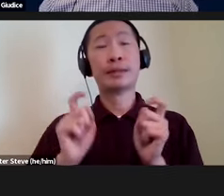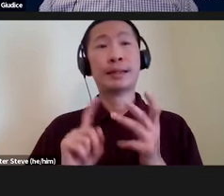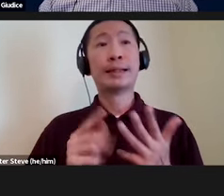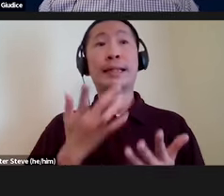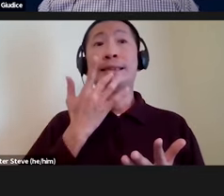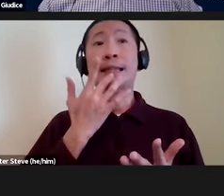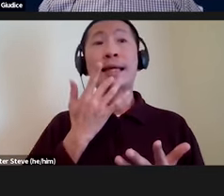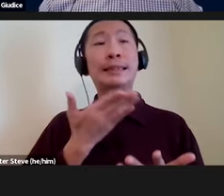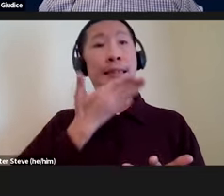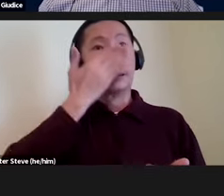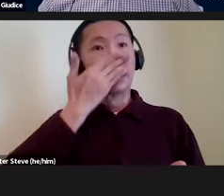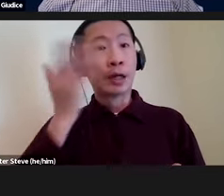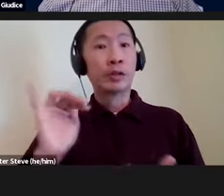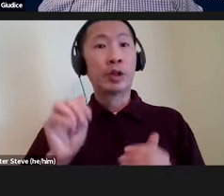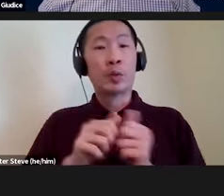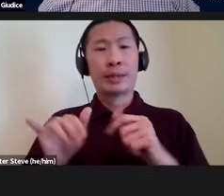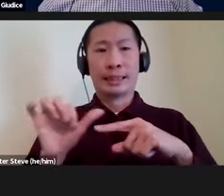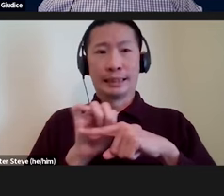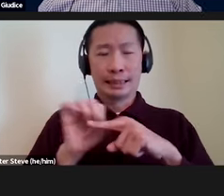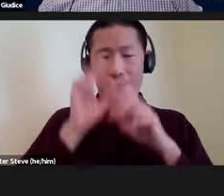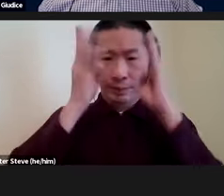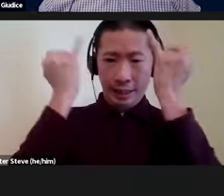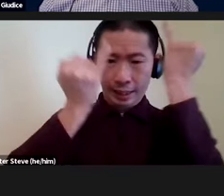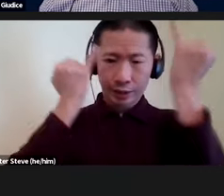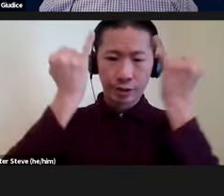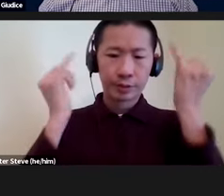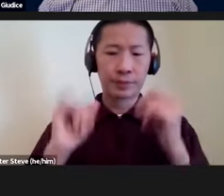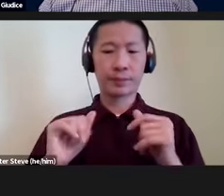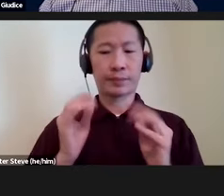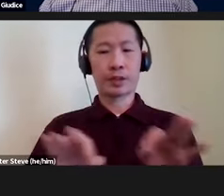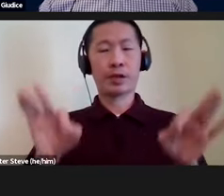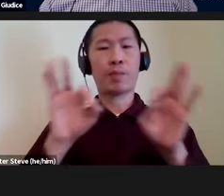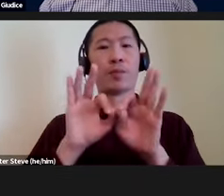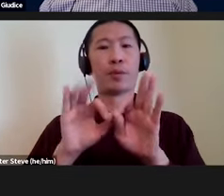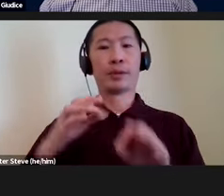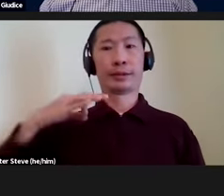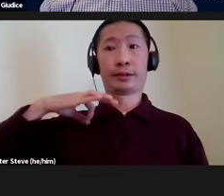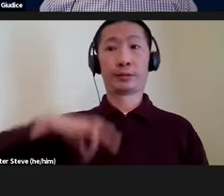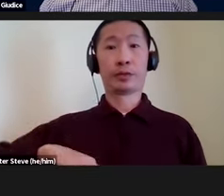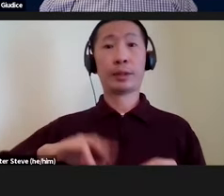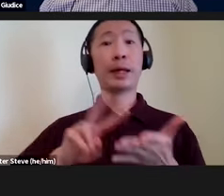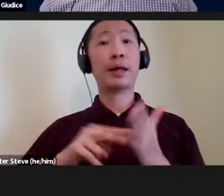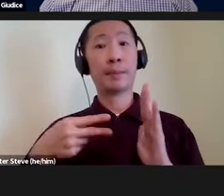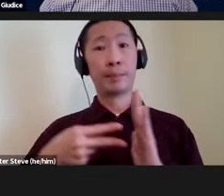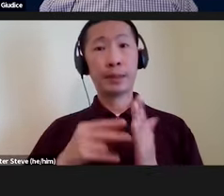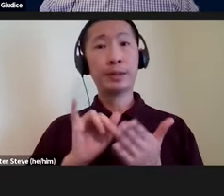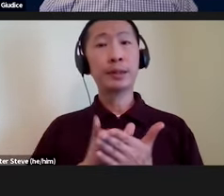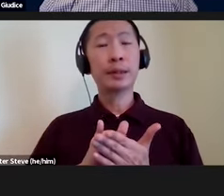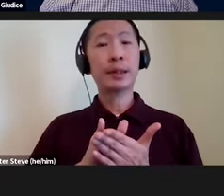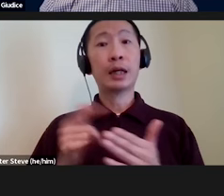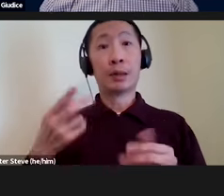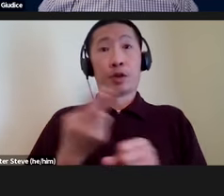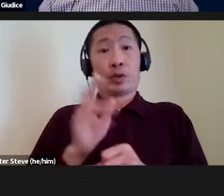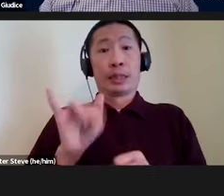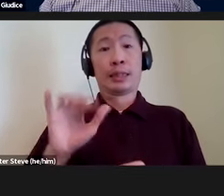and smell in these simulations. And so, this is important. It's beneficial. It means that, you know, by using